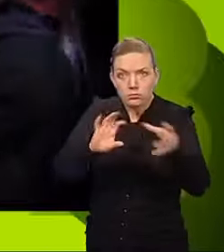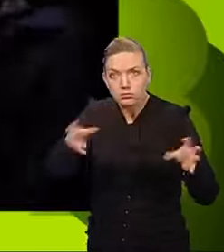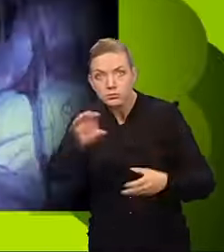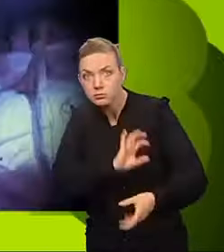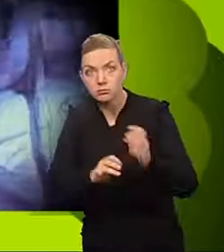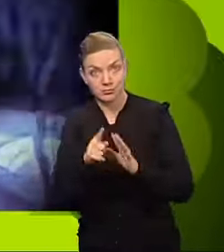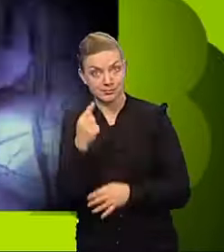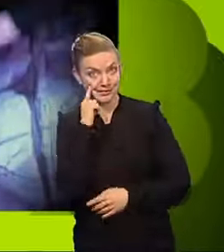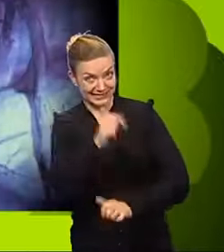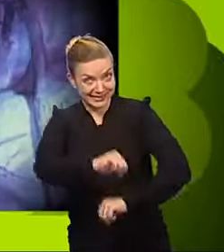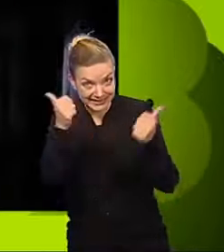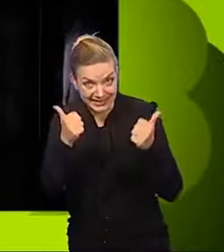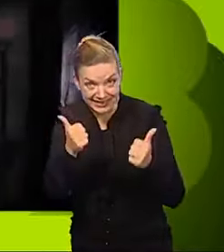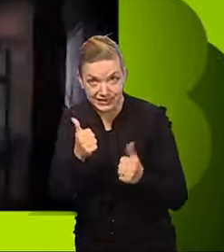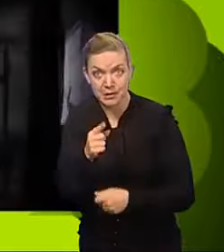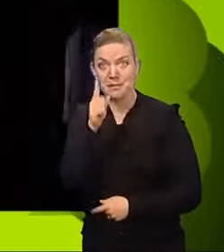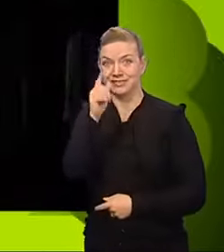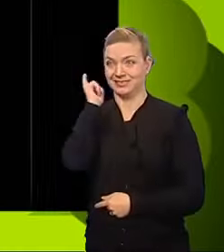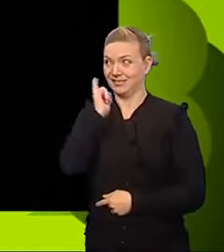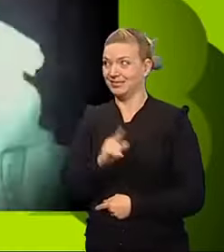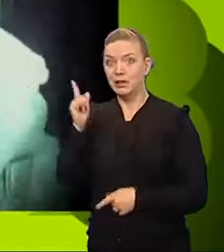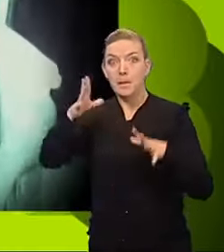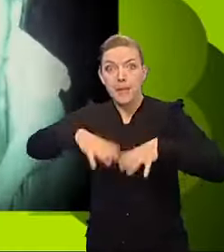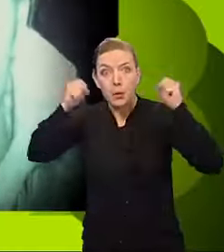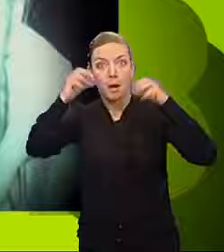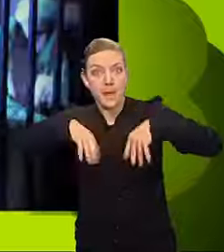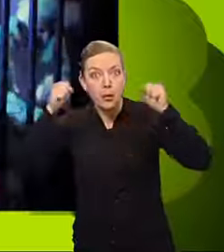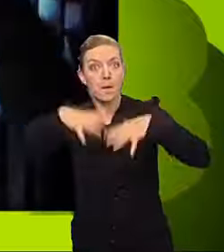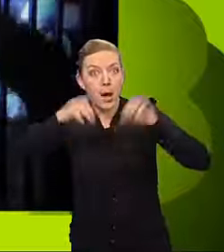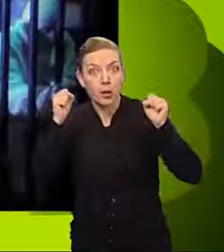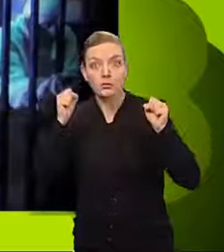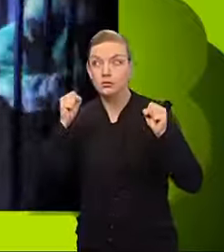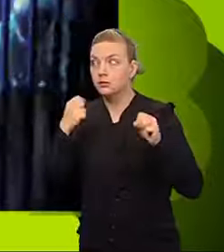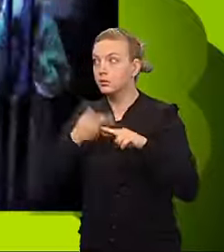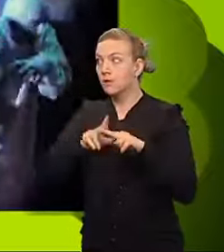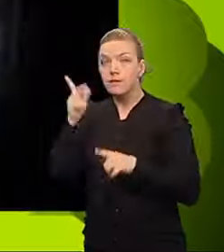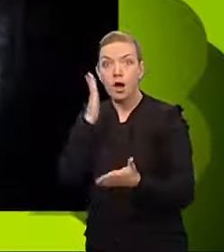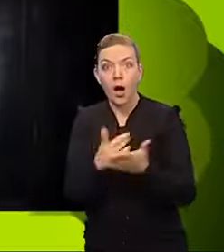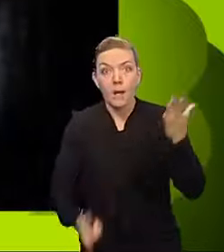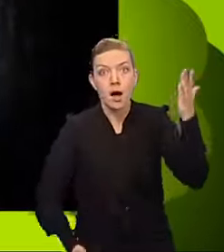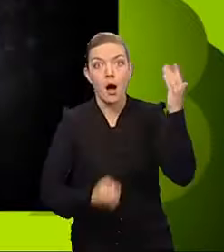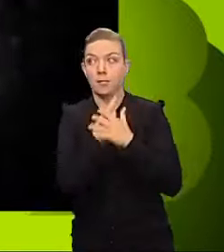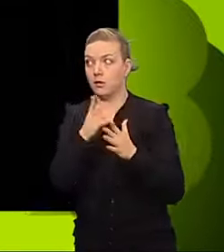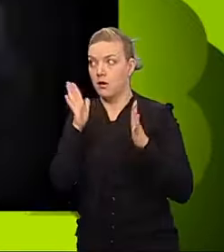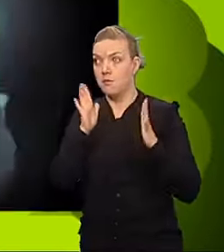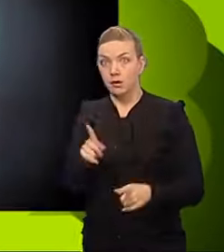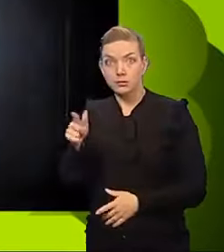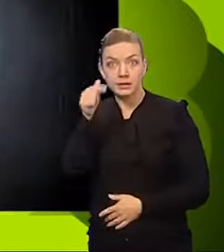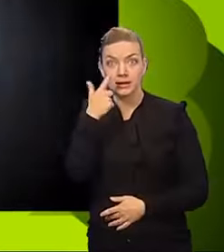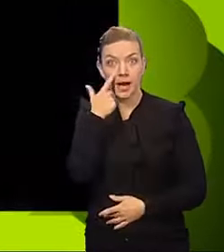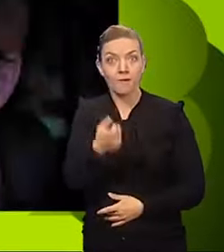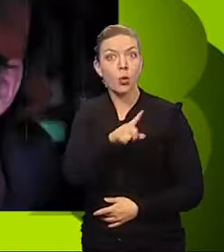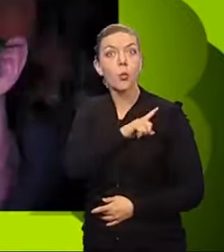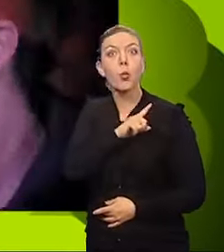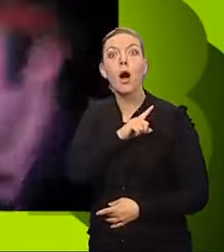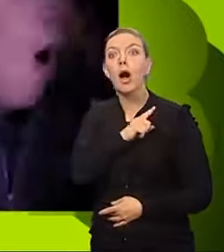Easy, eh? Well, it would be if the lab didn't keep having power cuts. If this happens, they must beware and someone might release